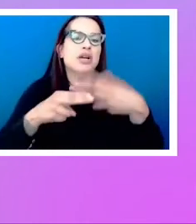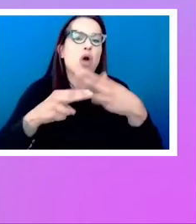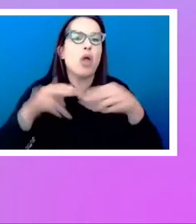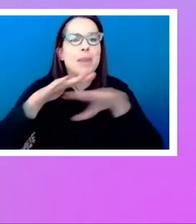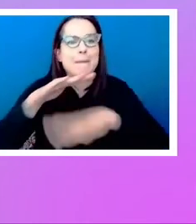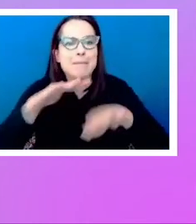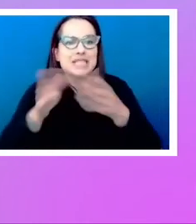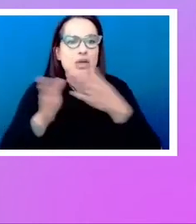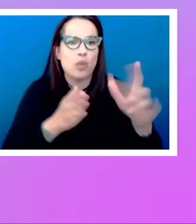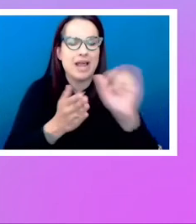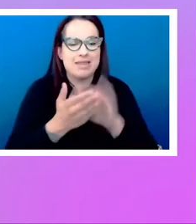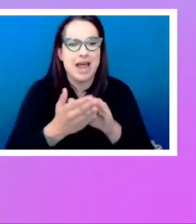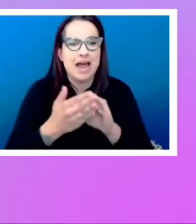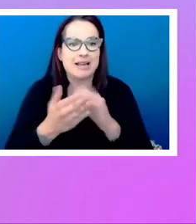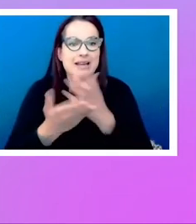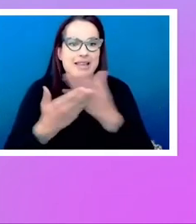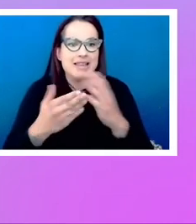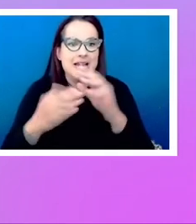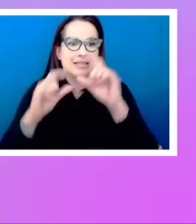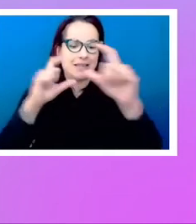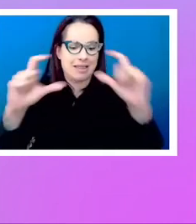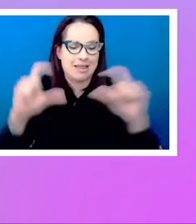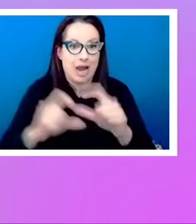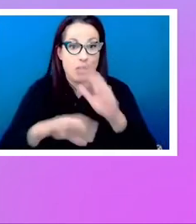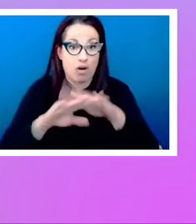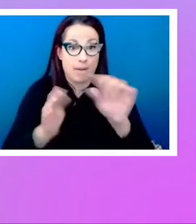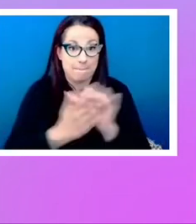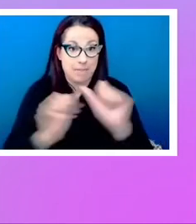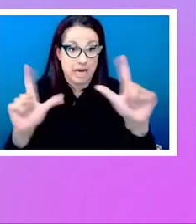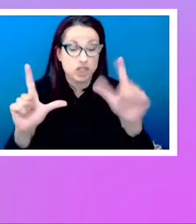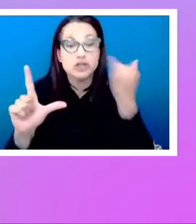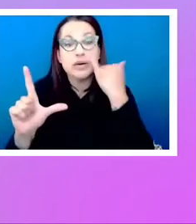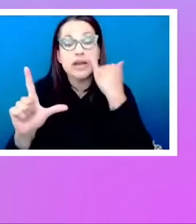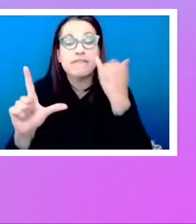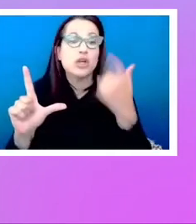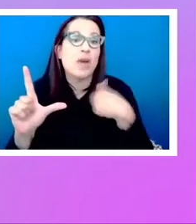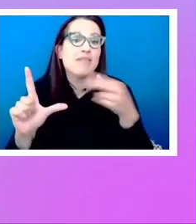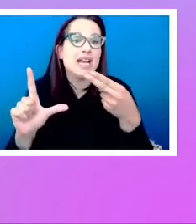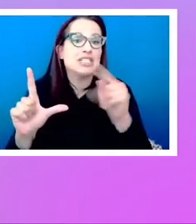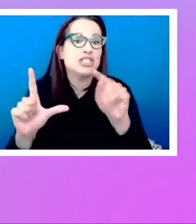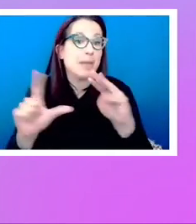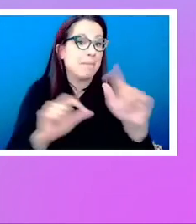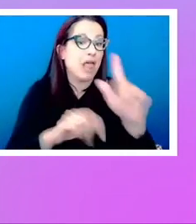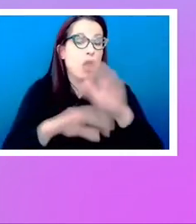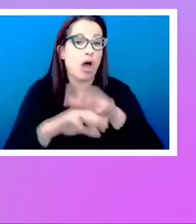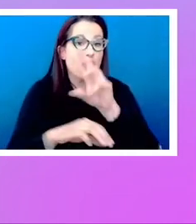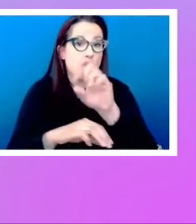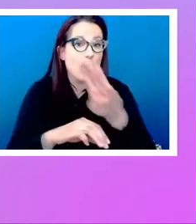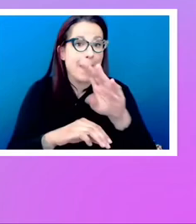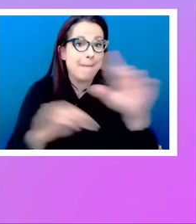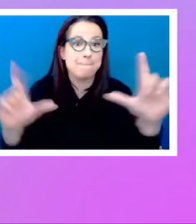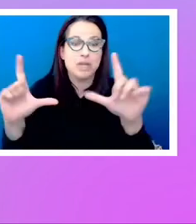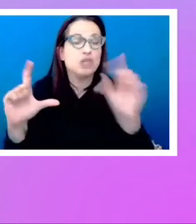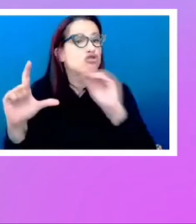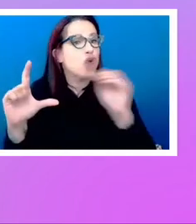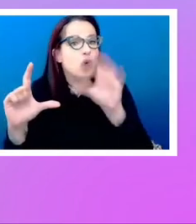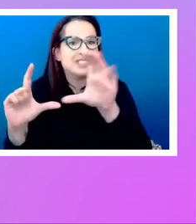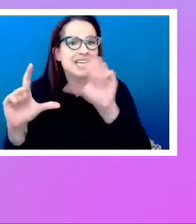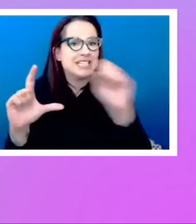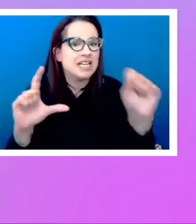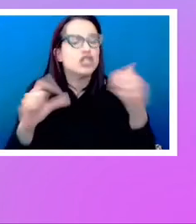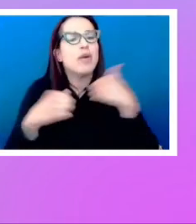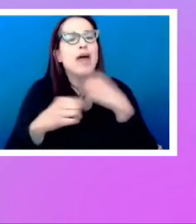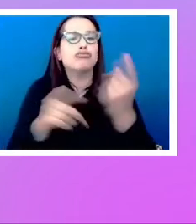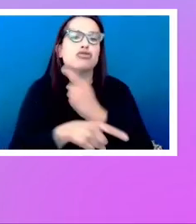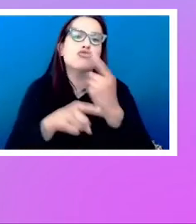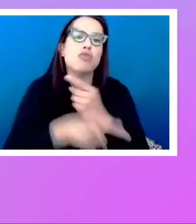things lay out on a page. So if you stick some HTML up on the web, and don't do any CSS at all, you get normal flow, you've got